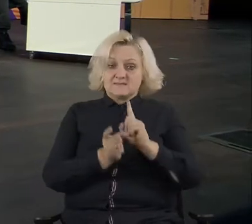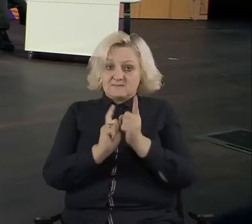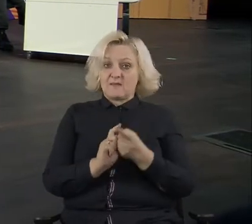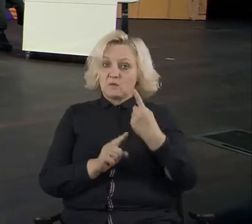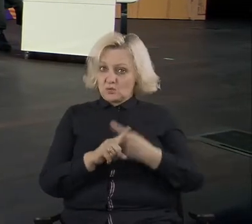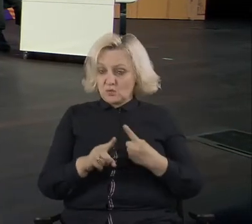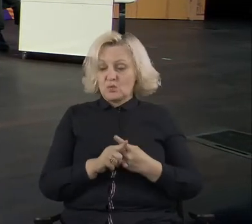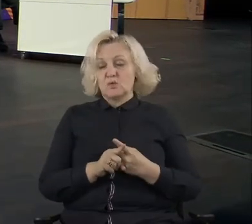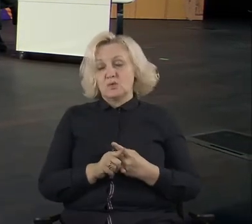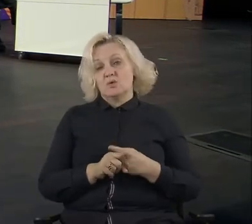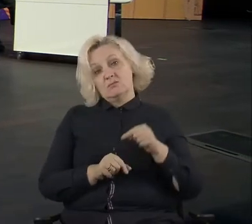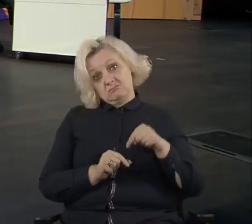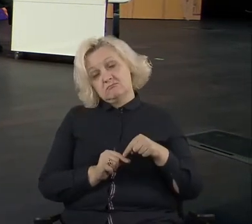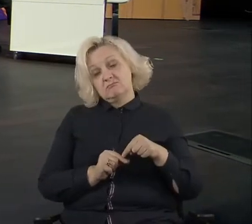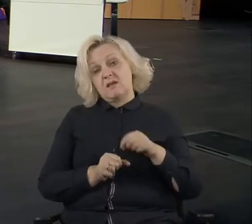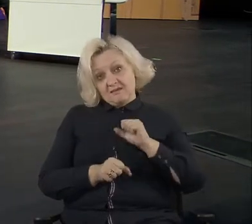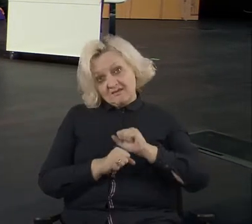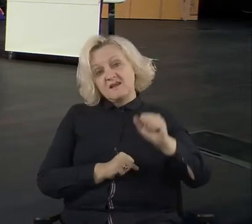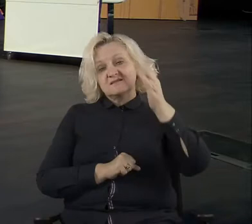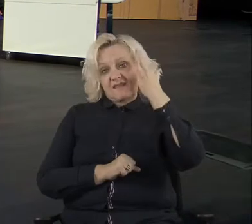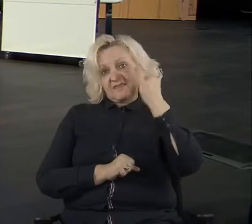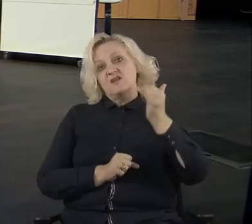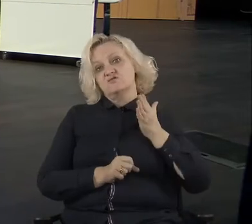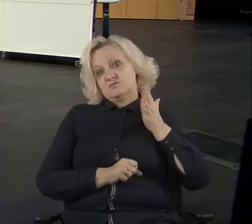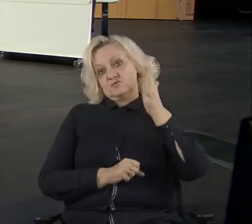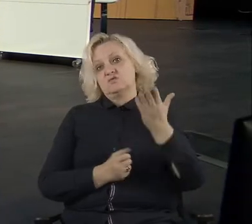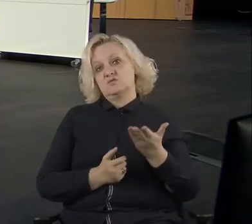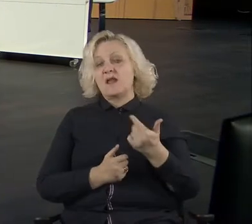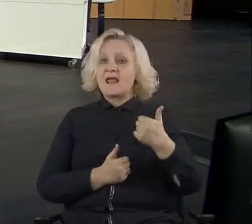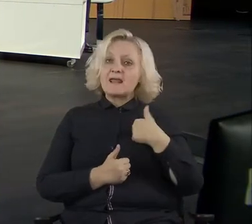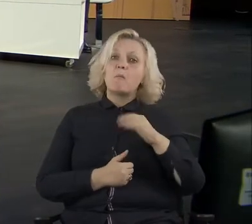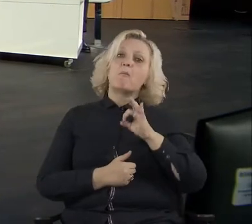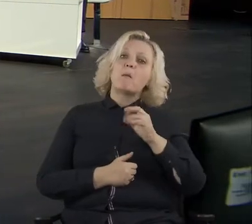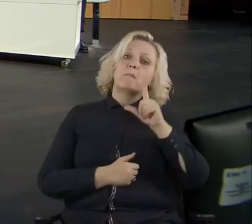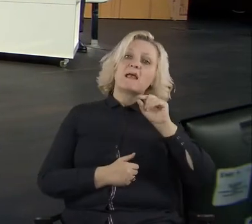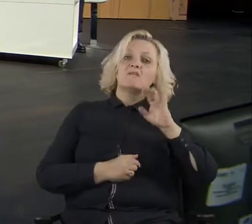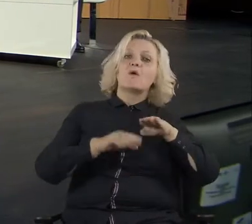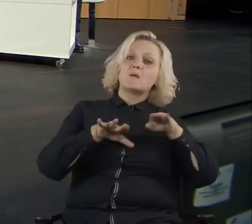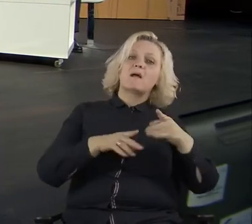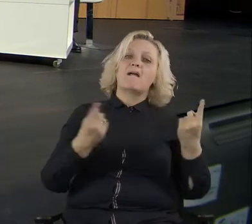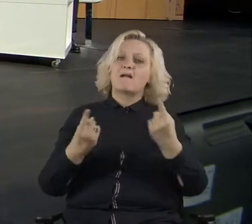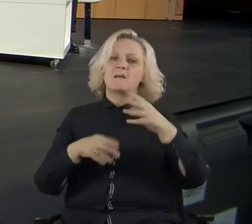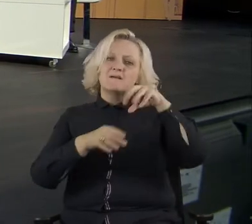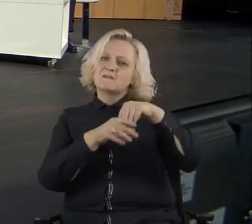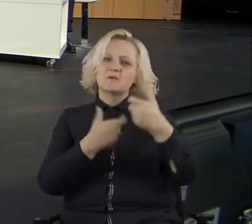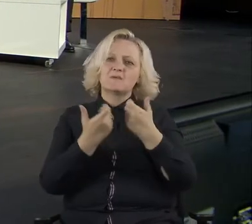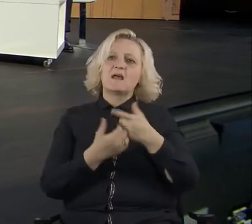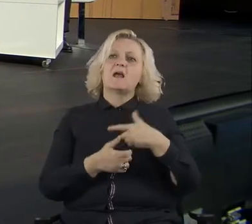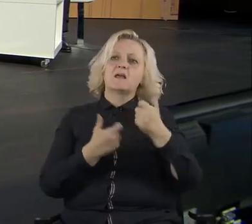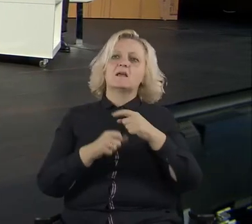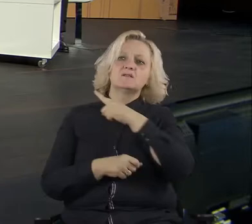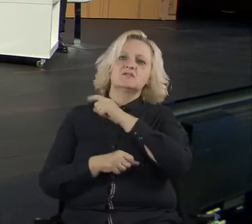my platform, but, uh, it's up in the, on the wall of projects also. It's the civic